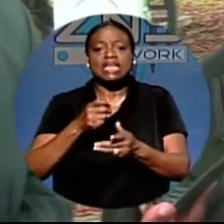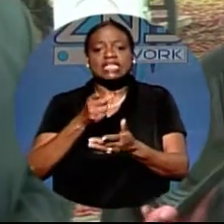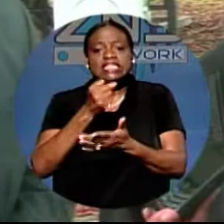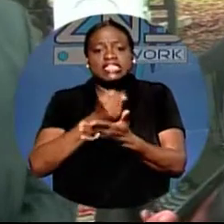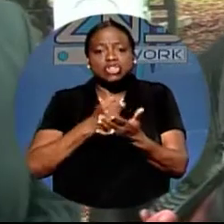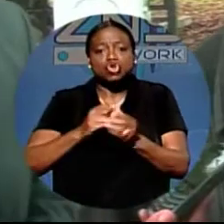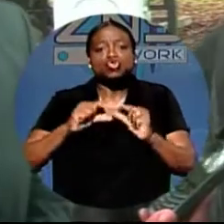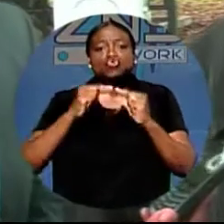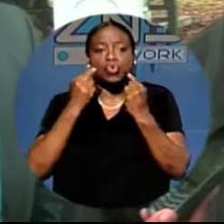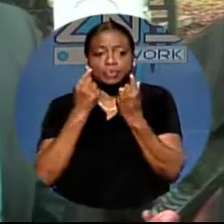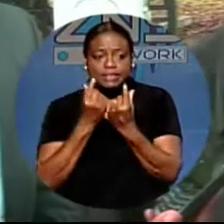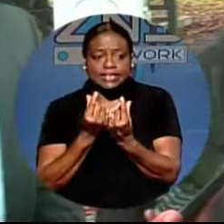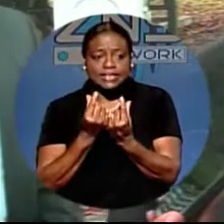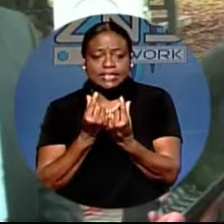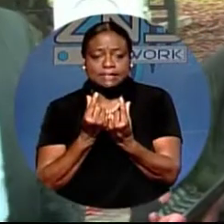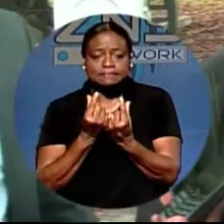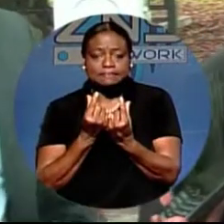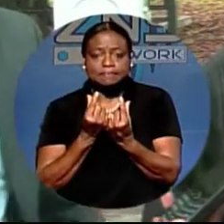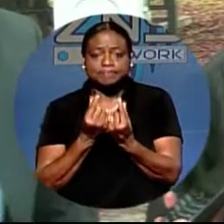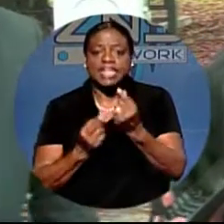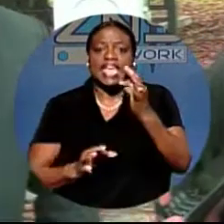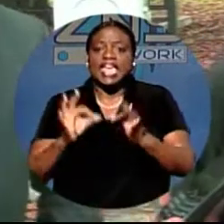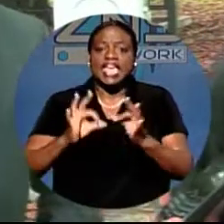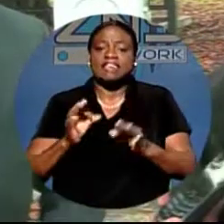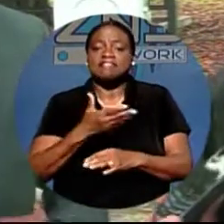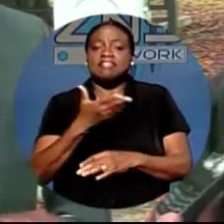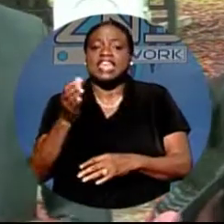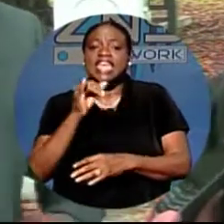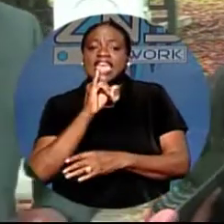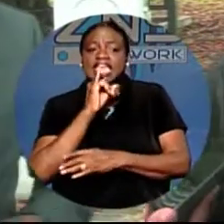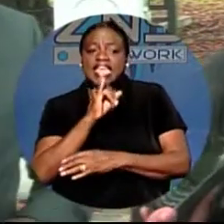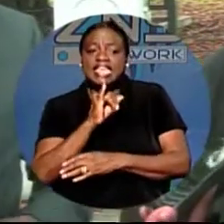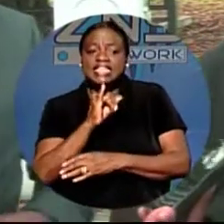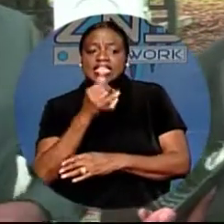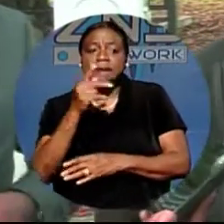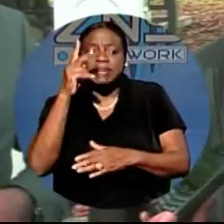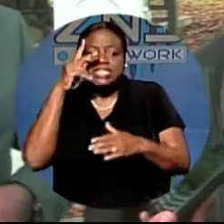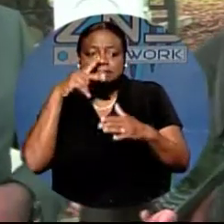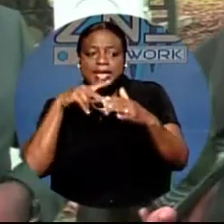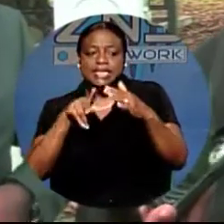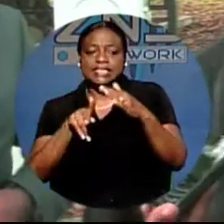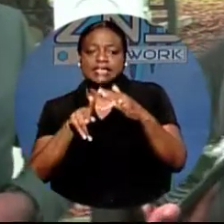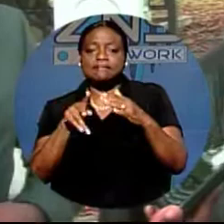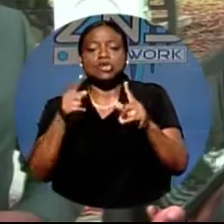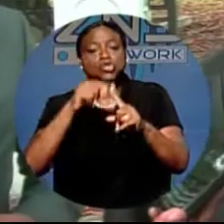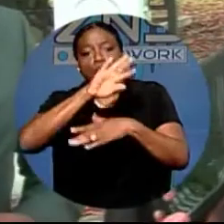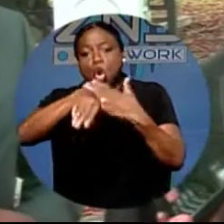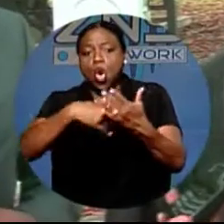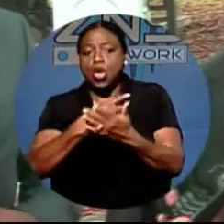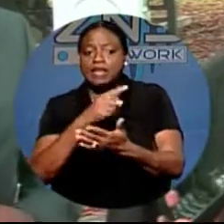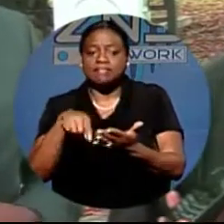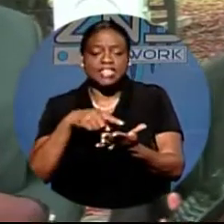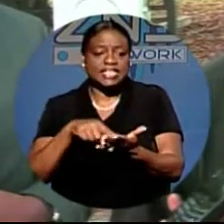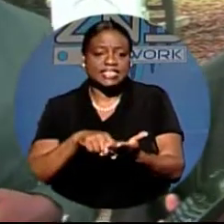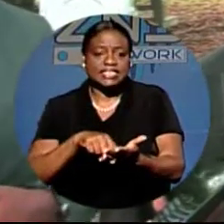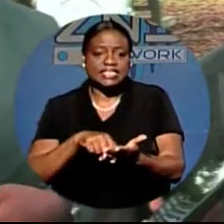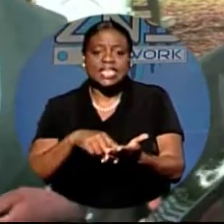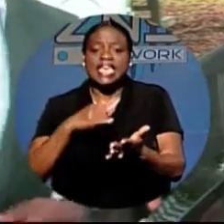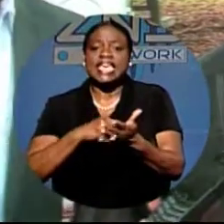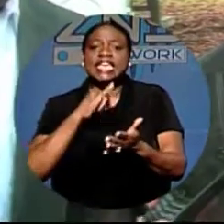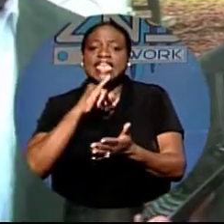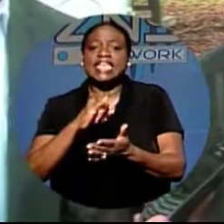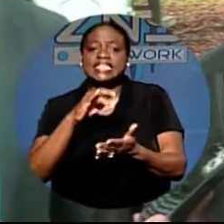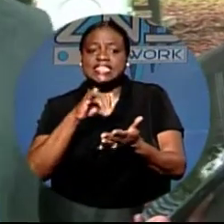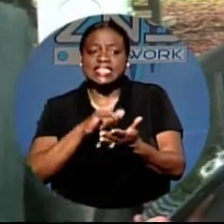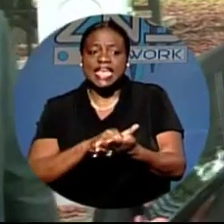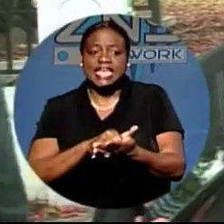murder. But if there is a perspective, not a spin, but a perspective to all of this, it is that it